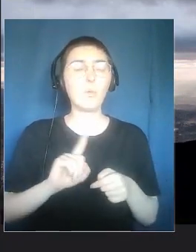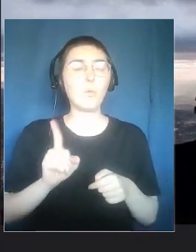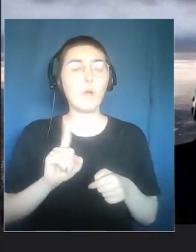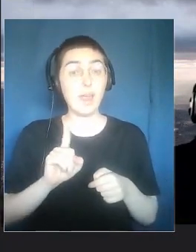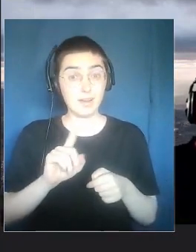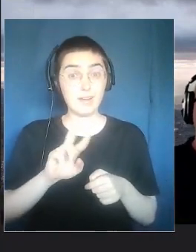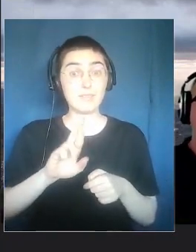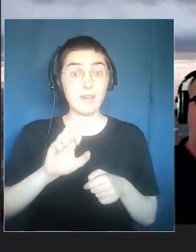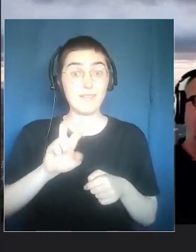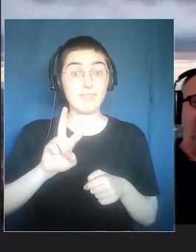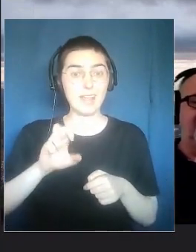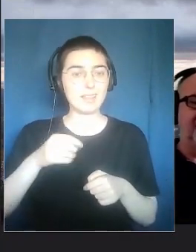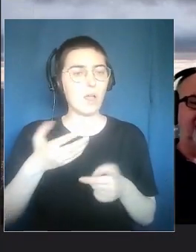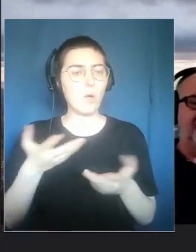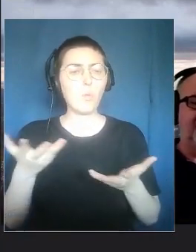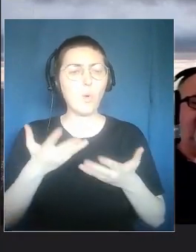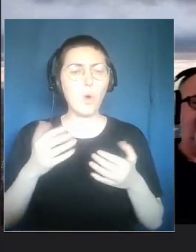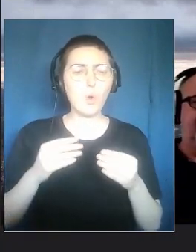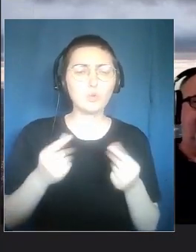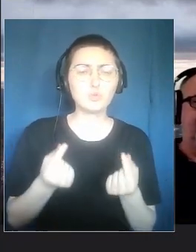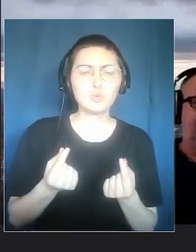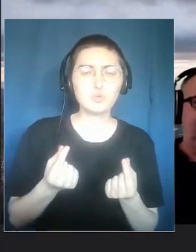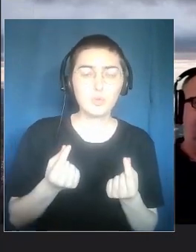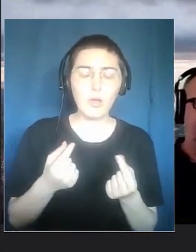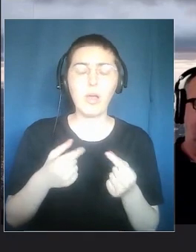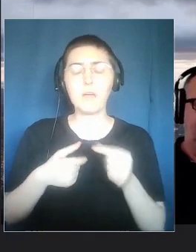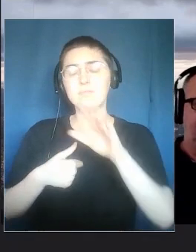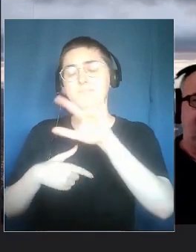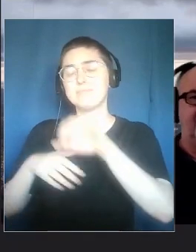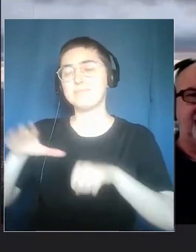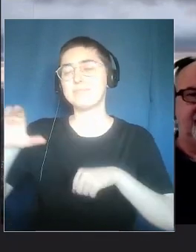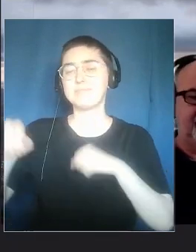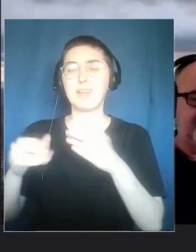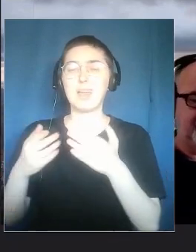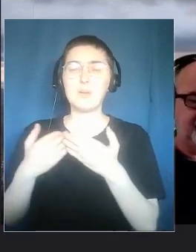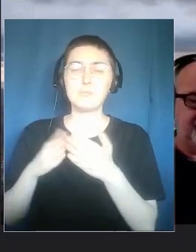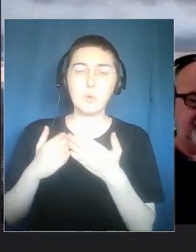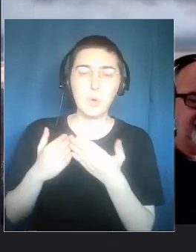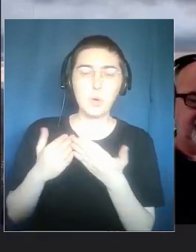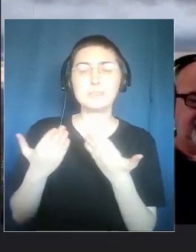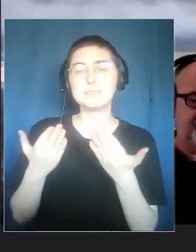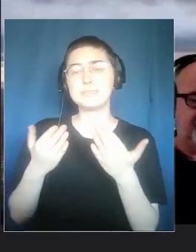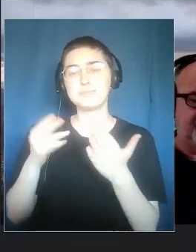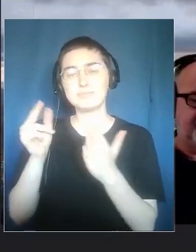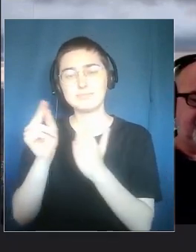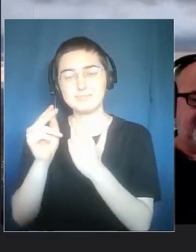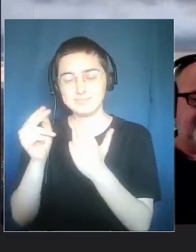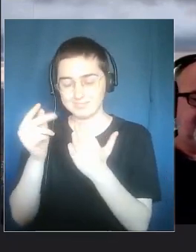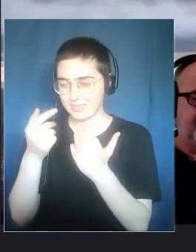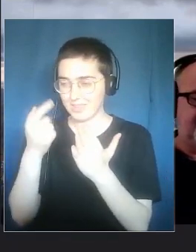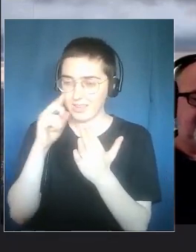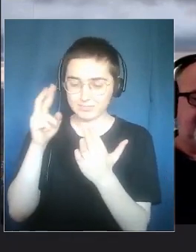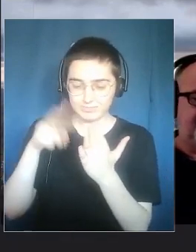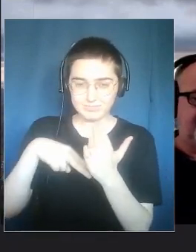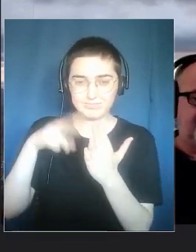of his life. I took some biography